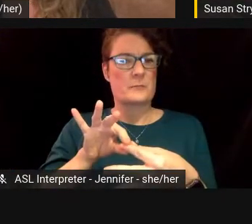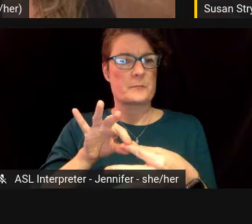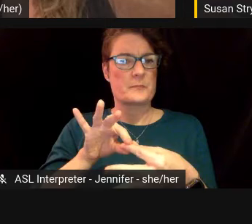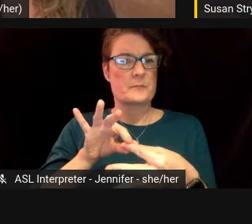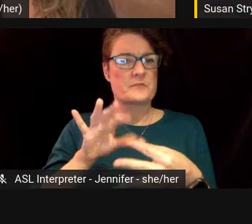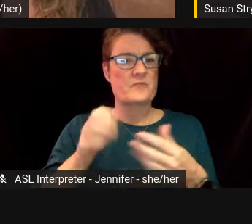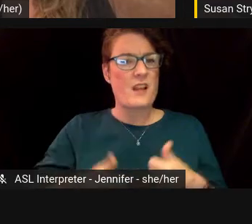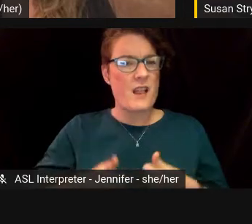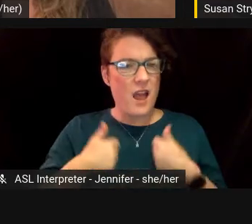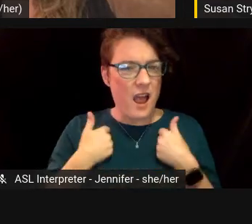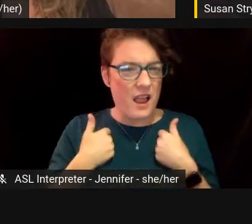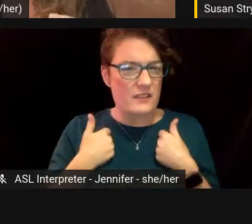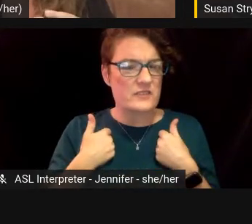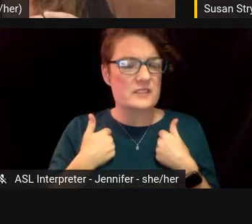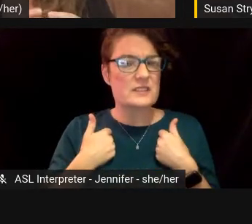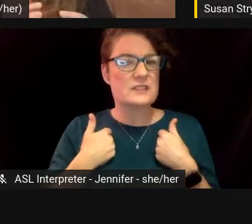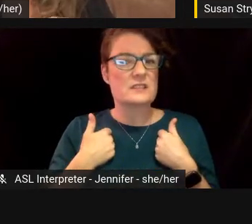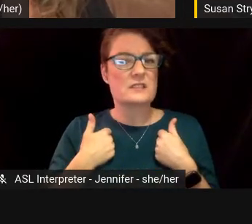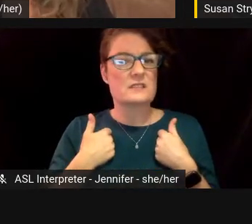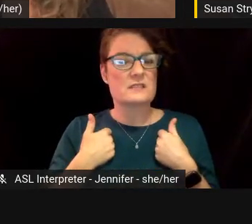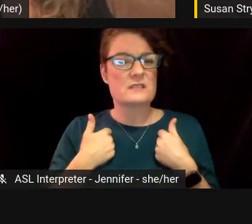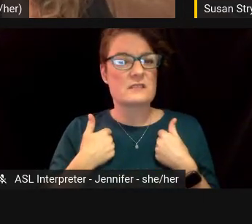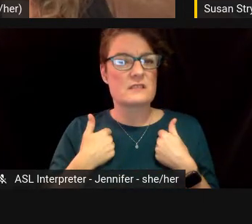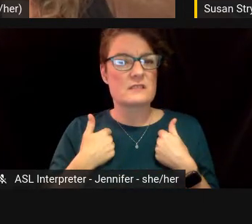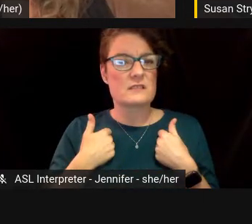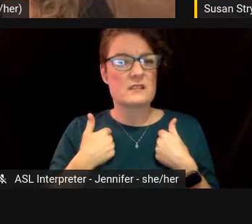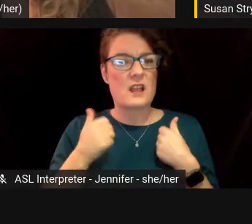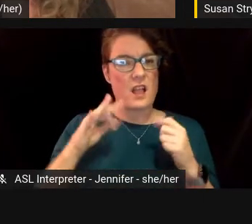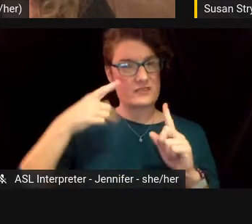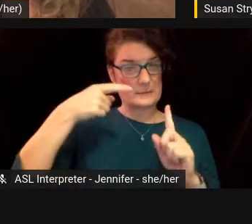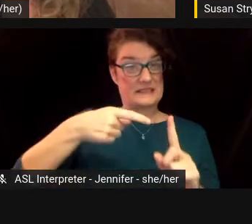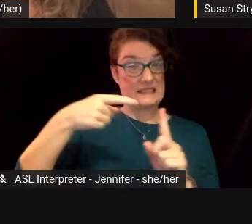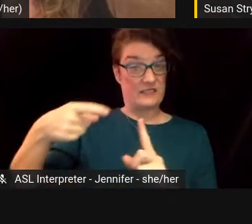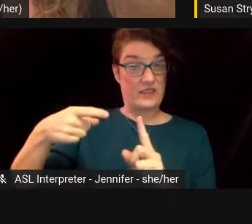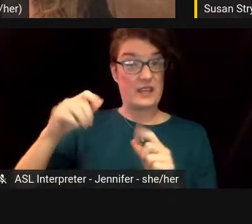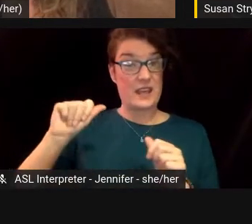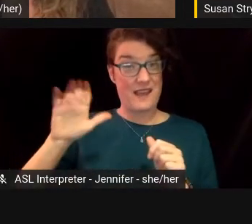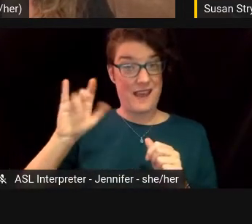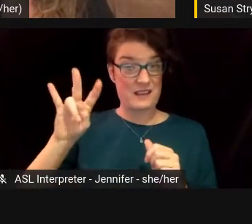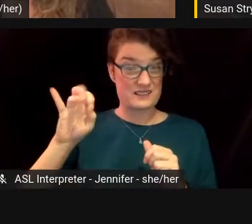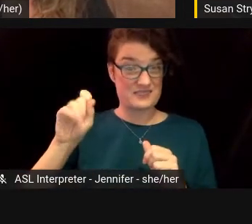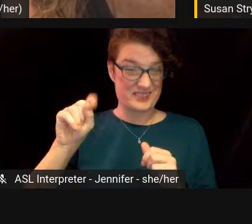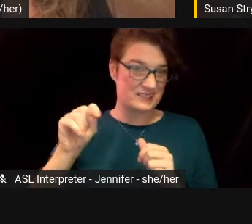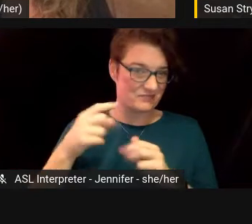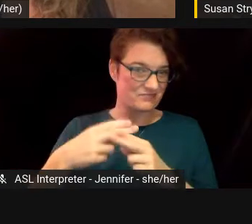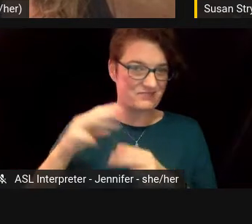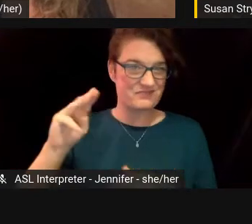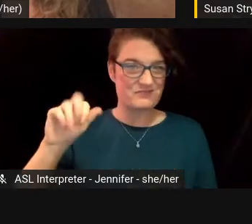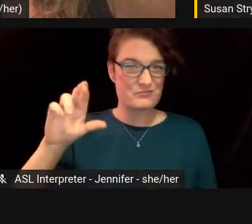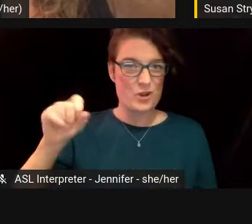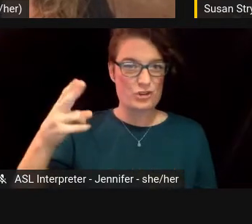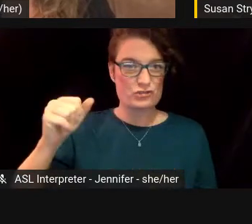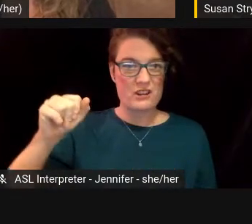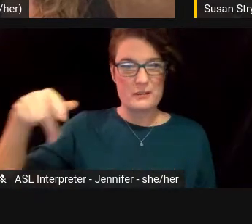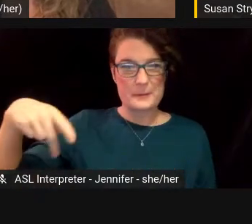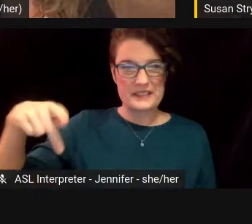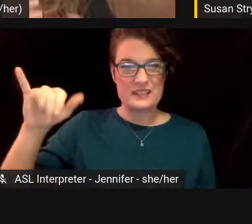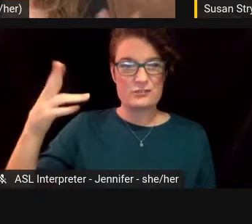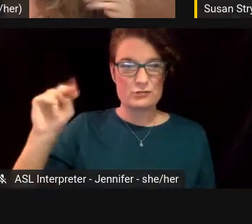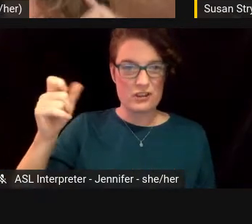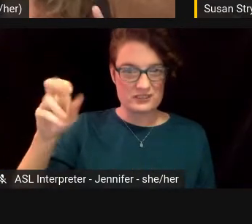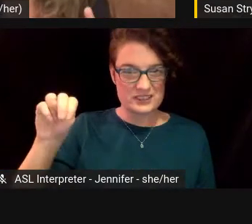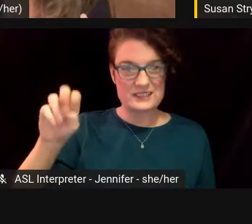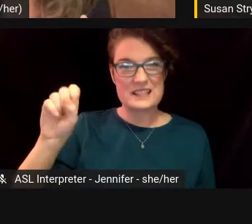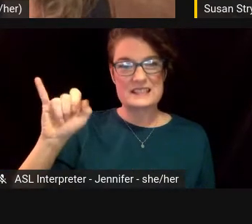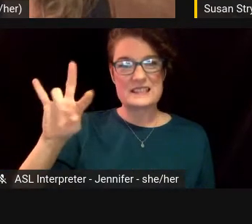lives of specific activists, activists, Marsha P. Johnson, Sylvia Rivera, and